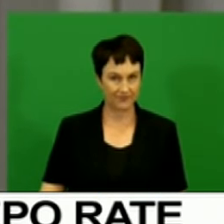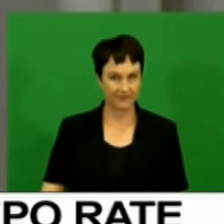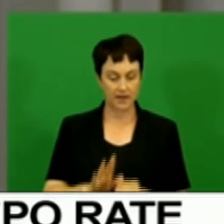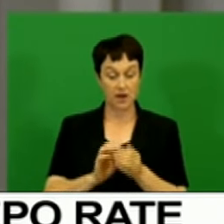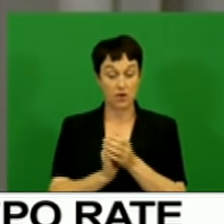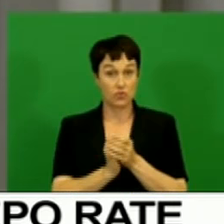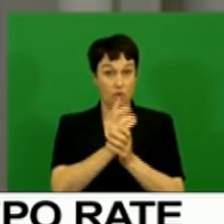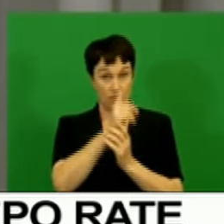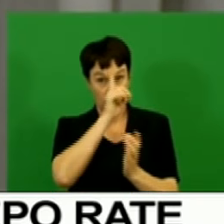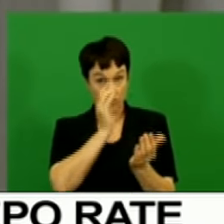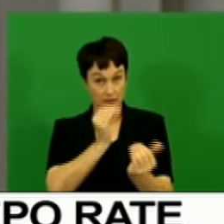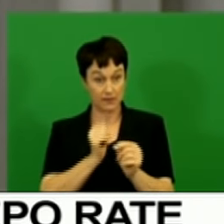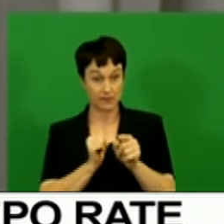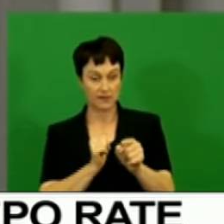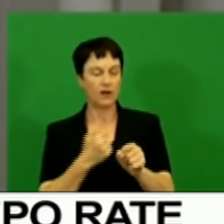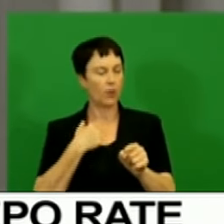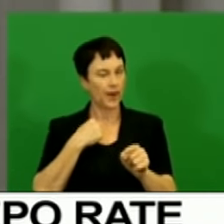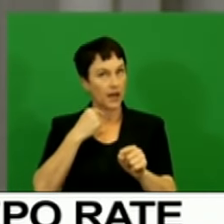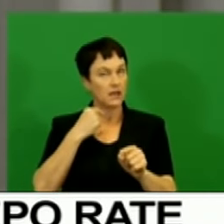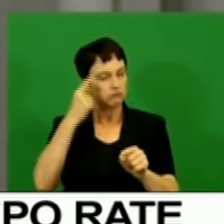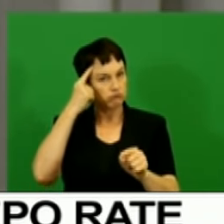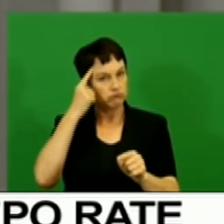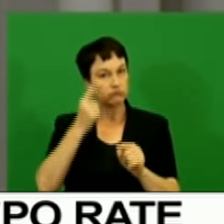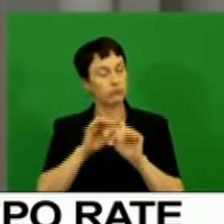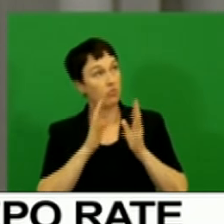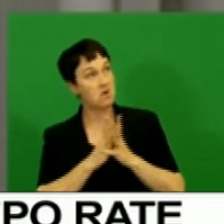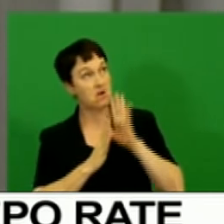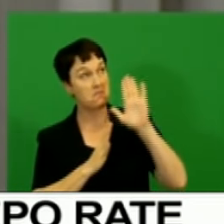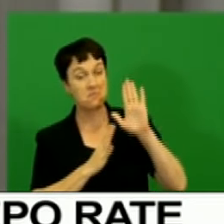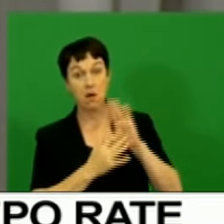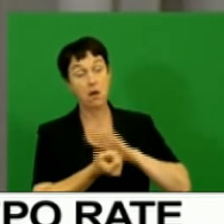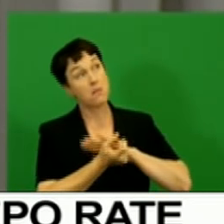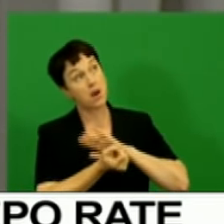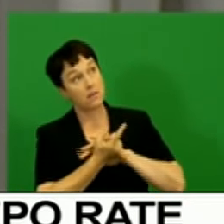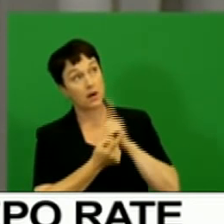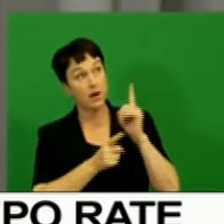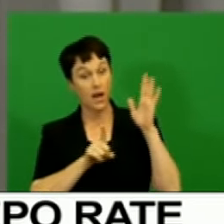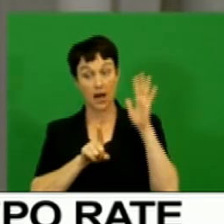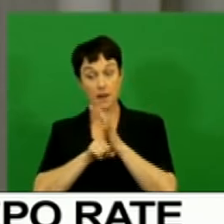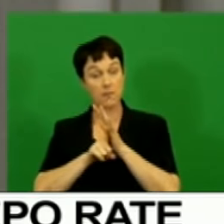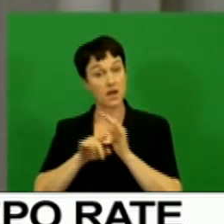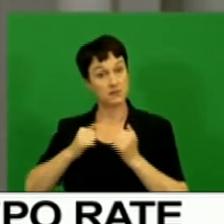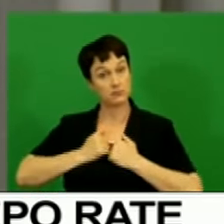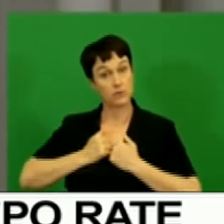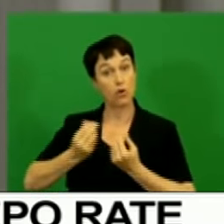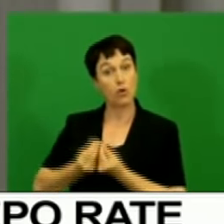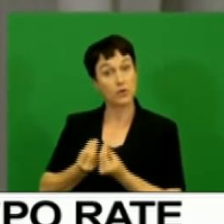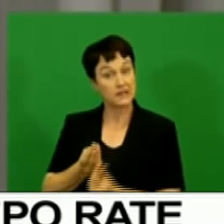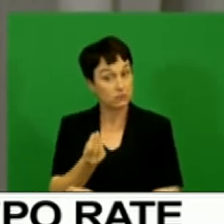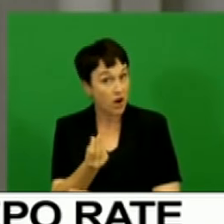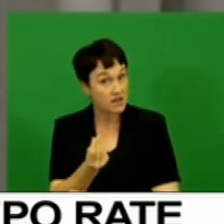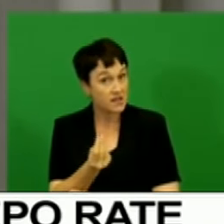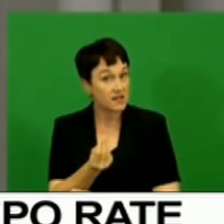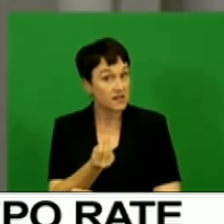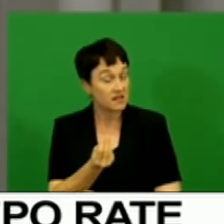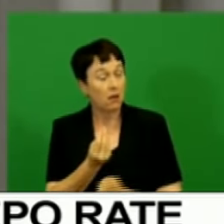uncertain but tentatively improving global conditions and their impact on commodity prices. Domestically,